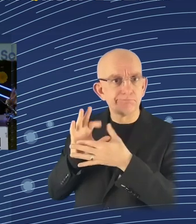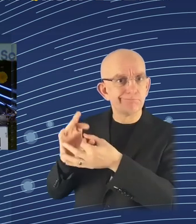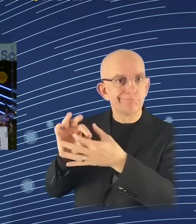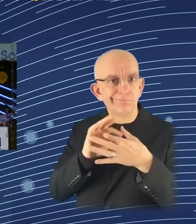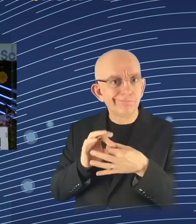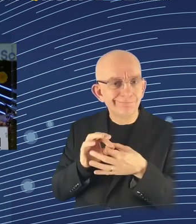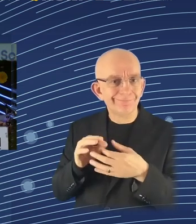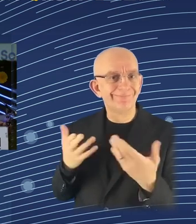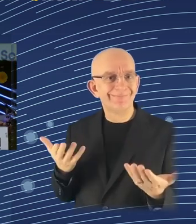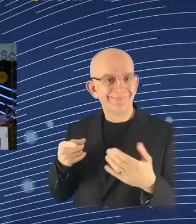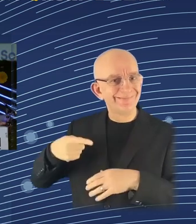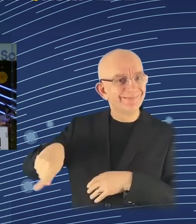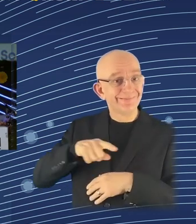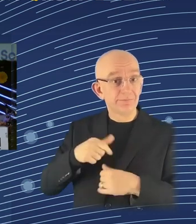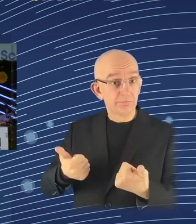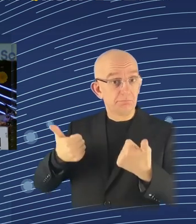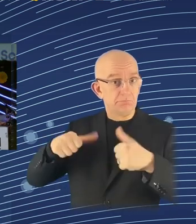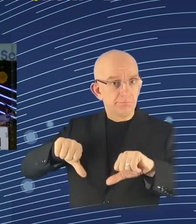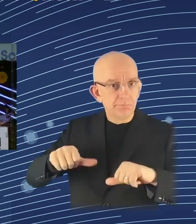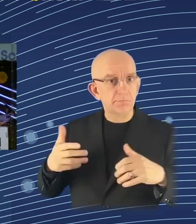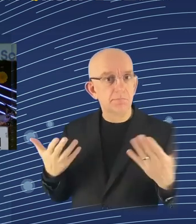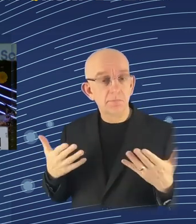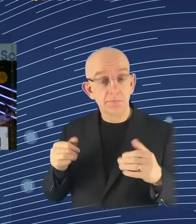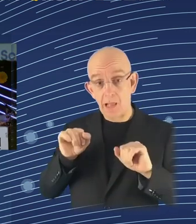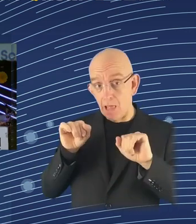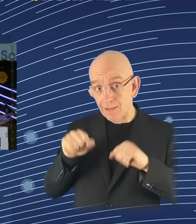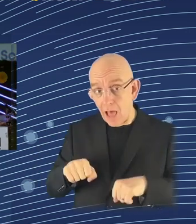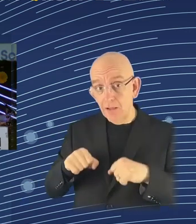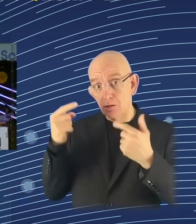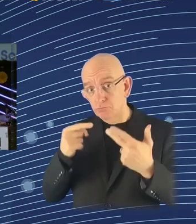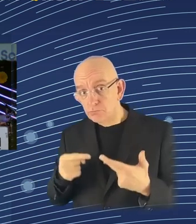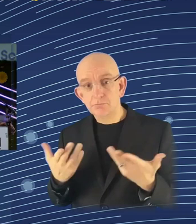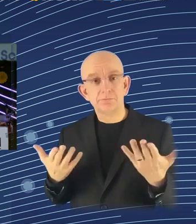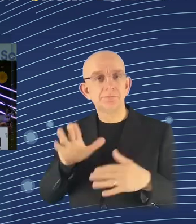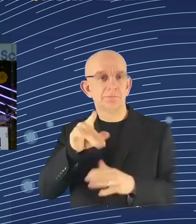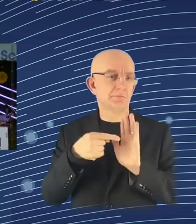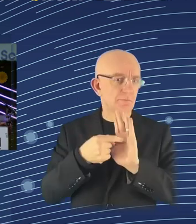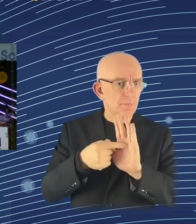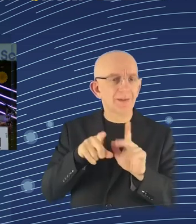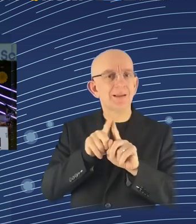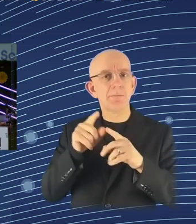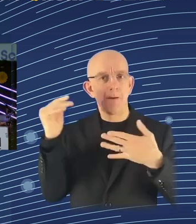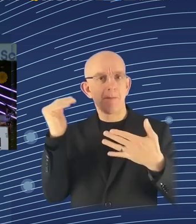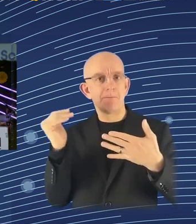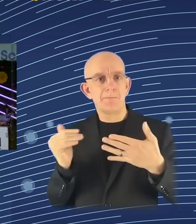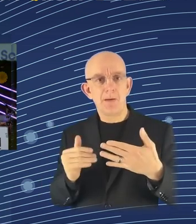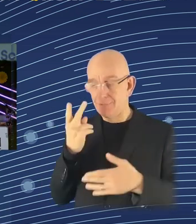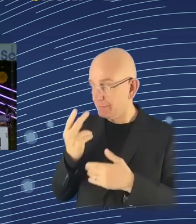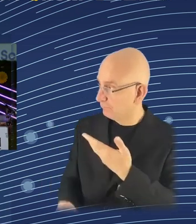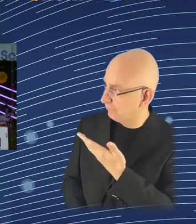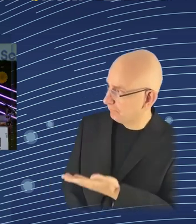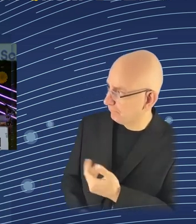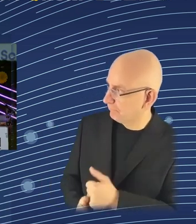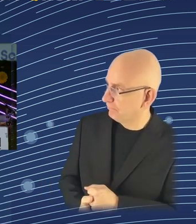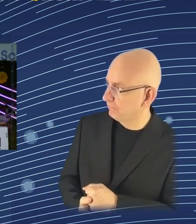a list in the first bullet points of everything. It's digital infrastructure, innovation, capabilities, well-trained human capital, openness to interaction with other